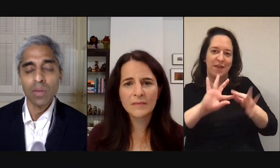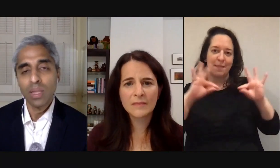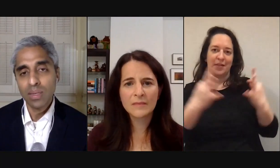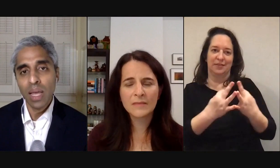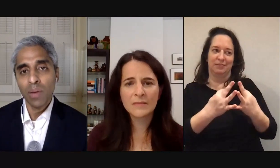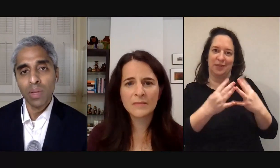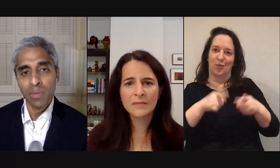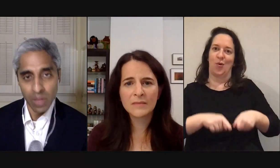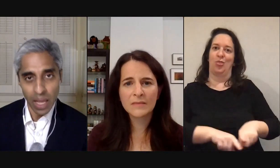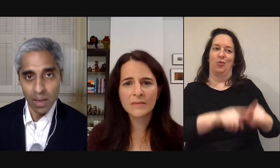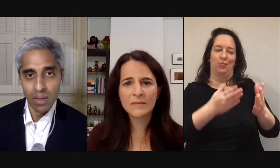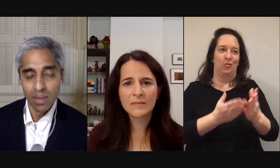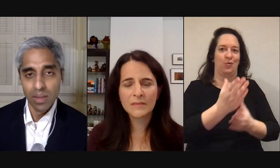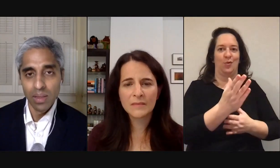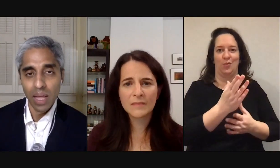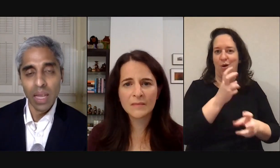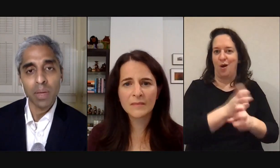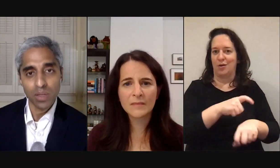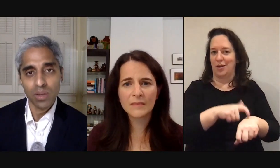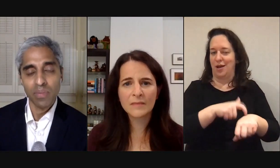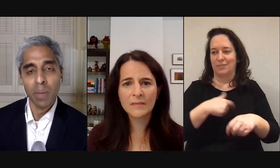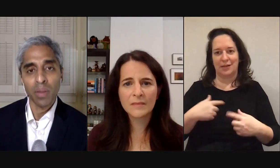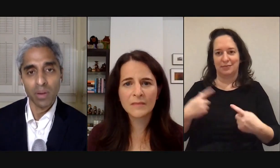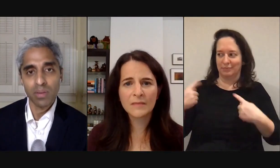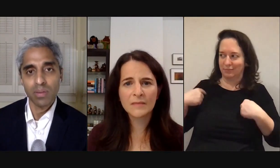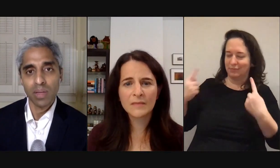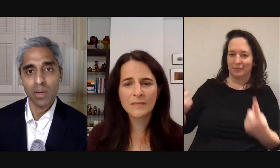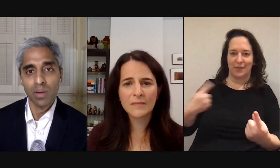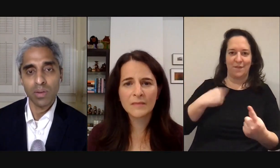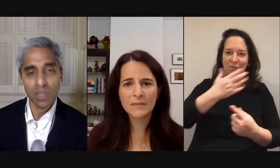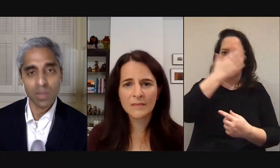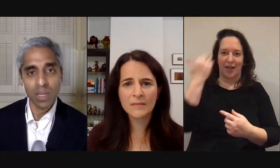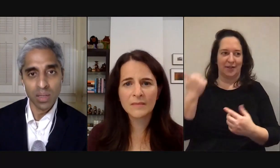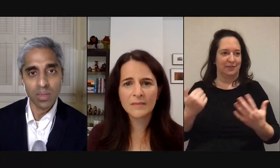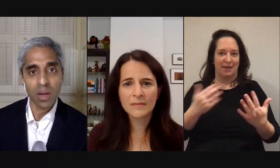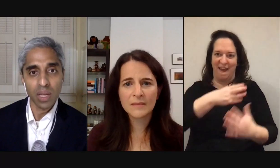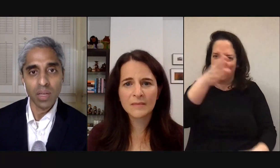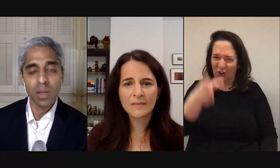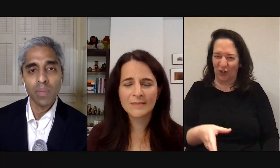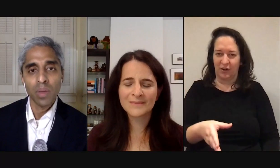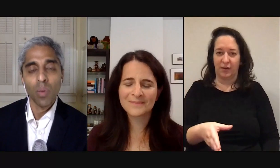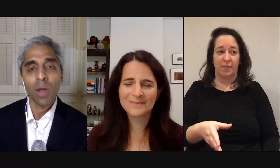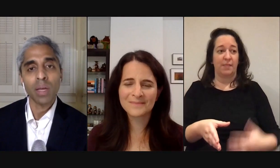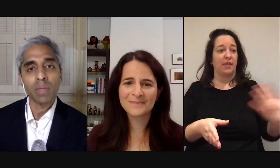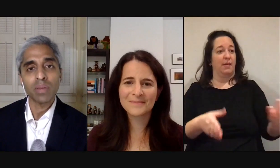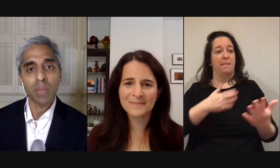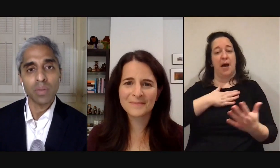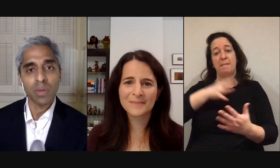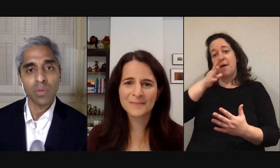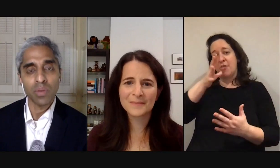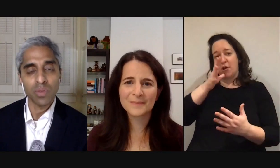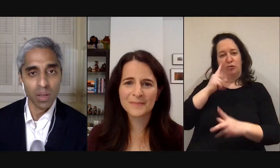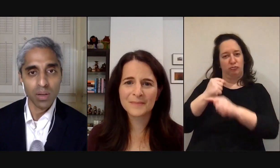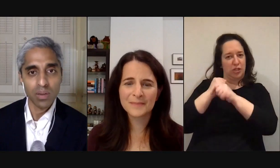and you know to this day i will never forget that image of my mother in her traditional indian sari walking up the